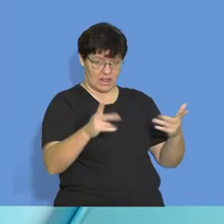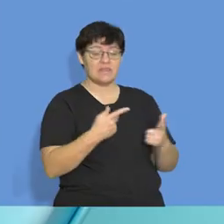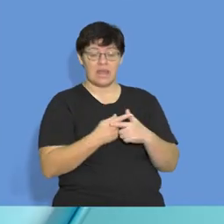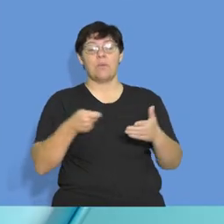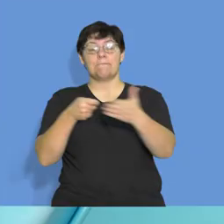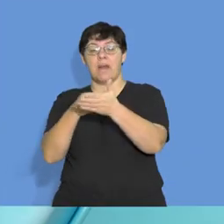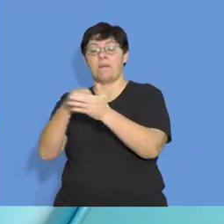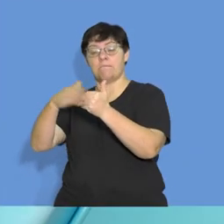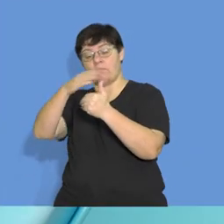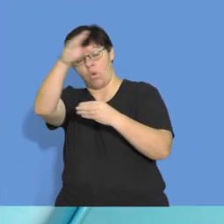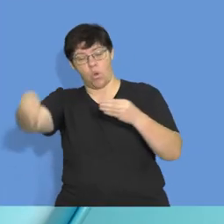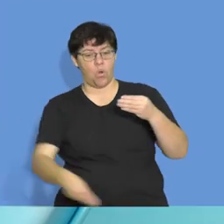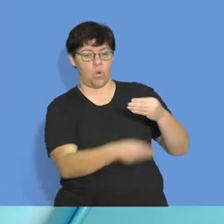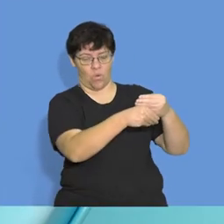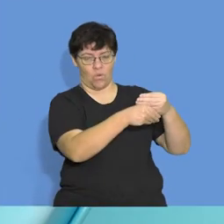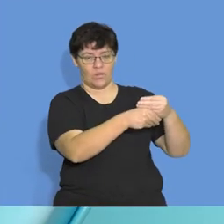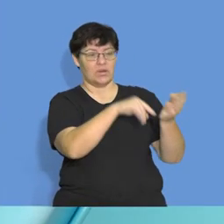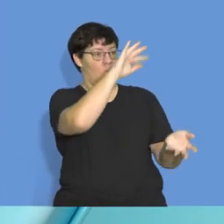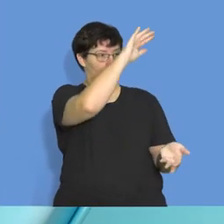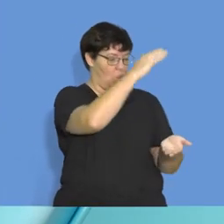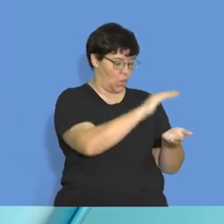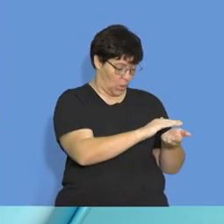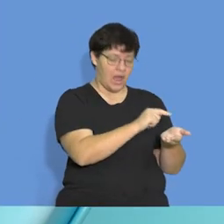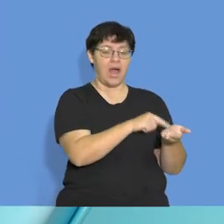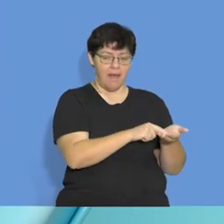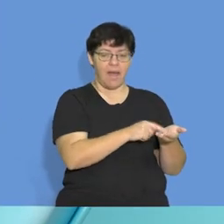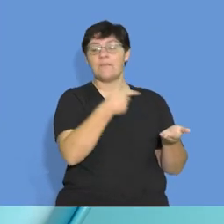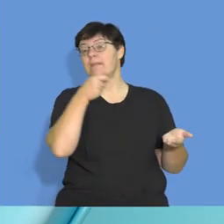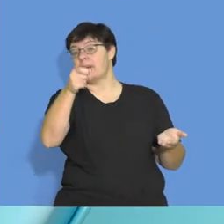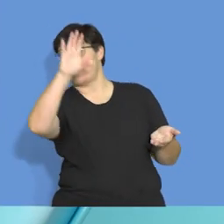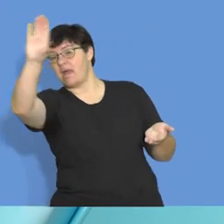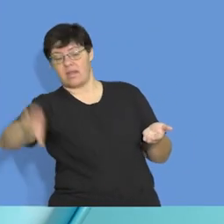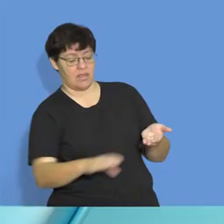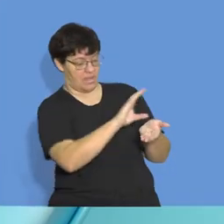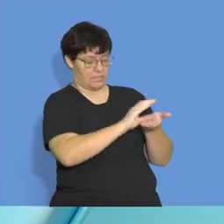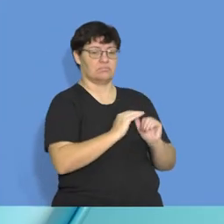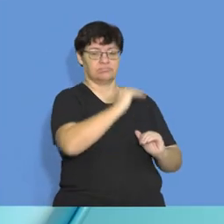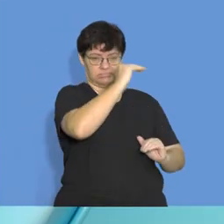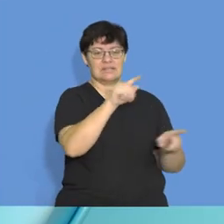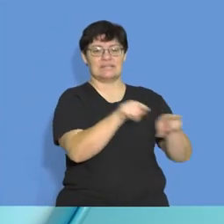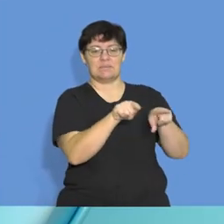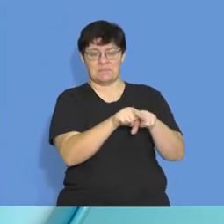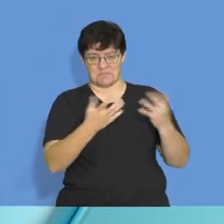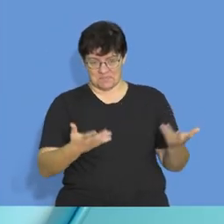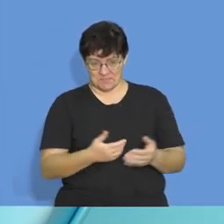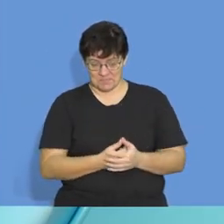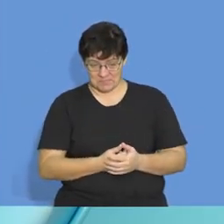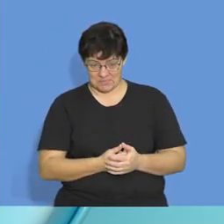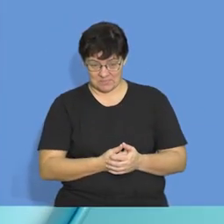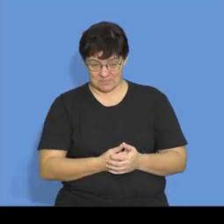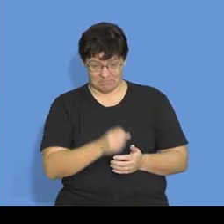replenish so that we have the same amount of stock at the beginning of the next month. Got that? that? Brilliant.